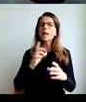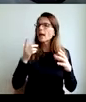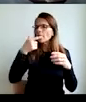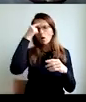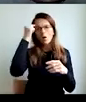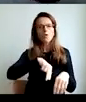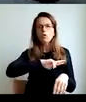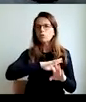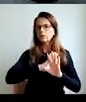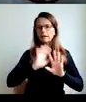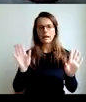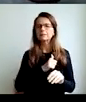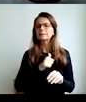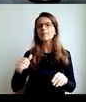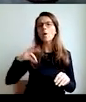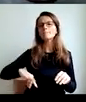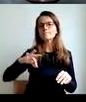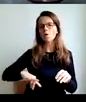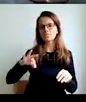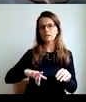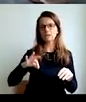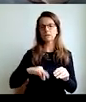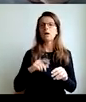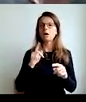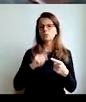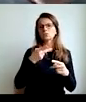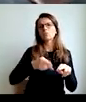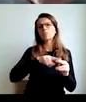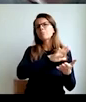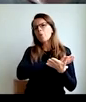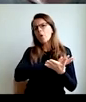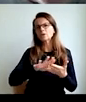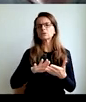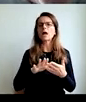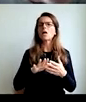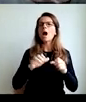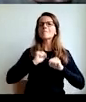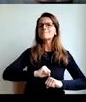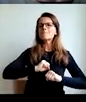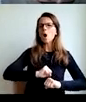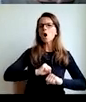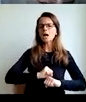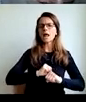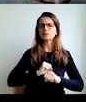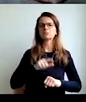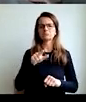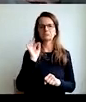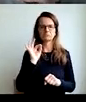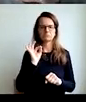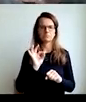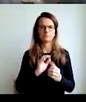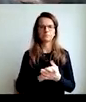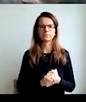responsibility, human social responsibility, just profit is the main motto,